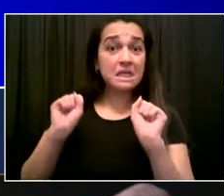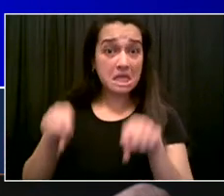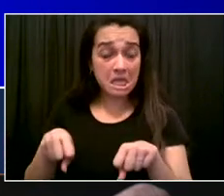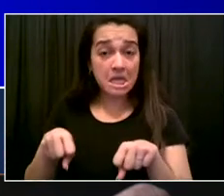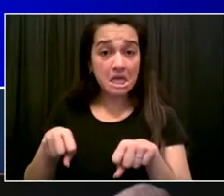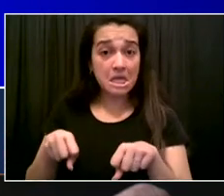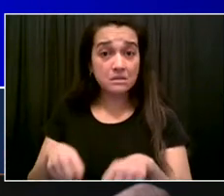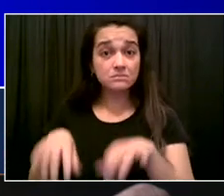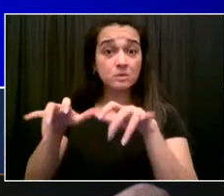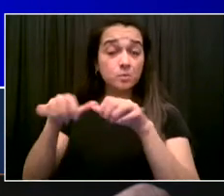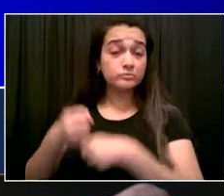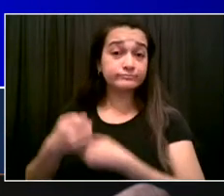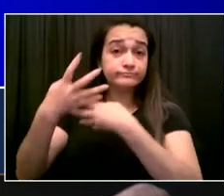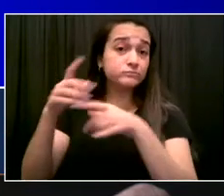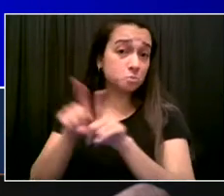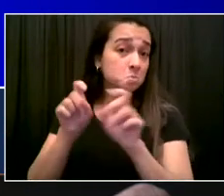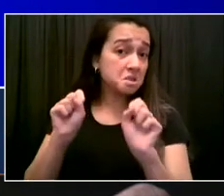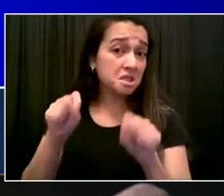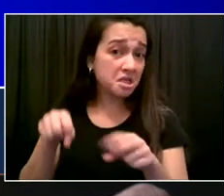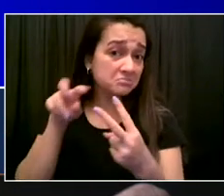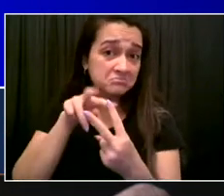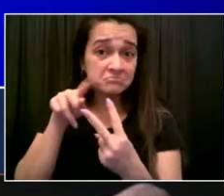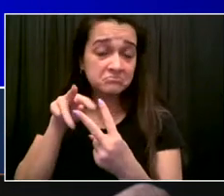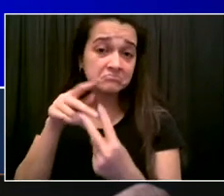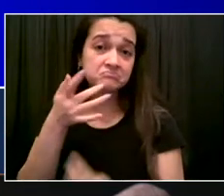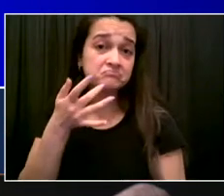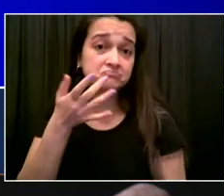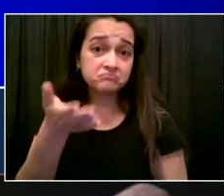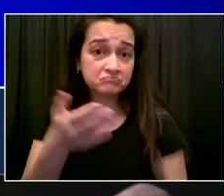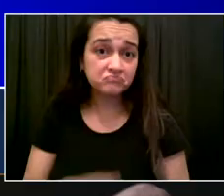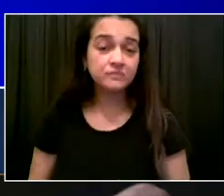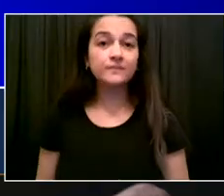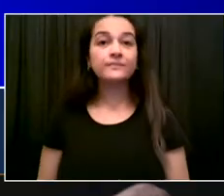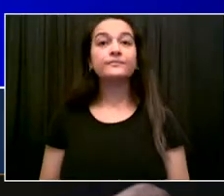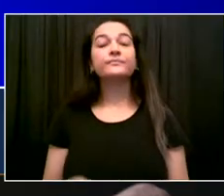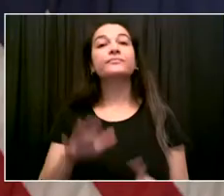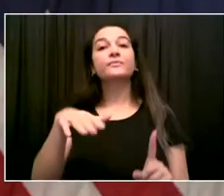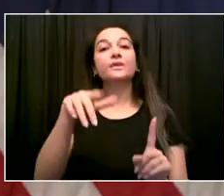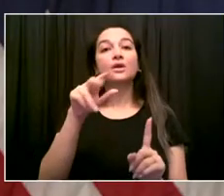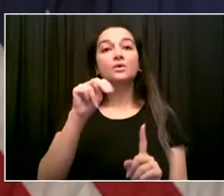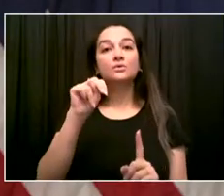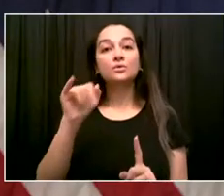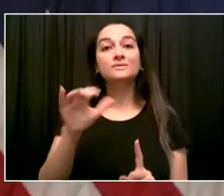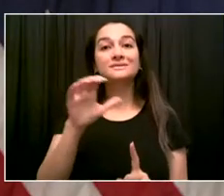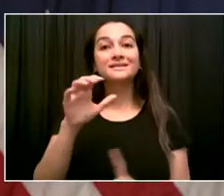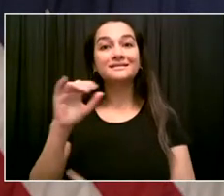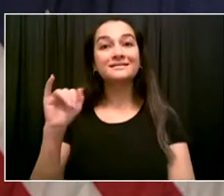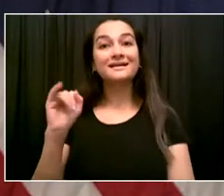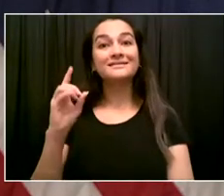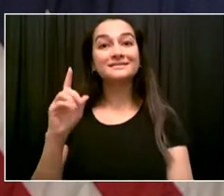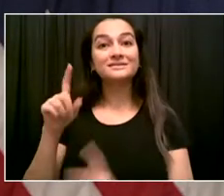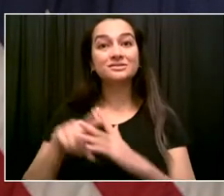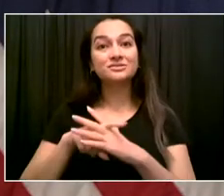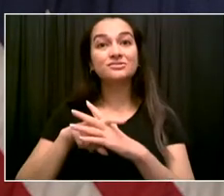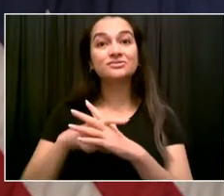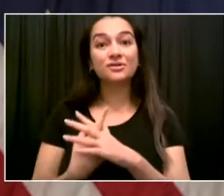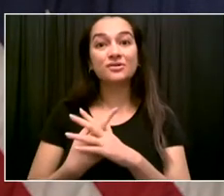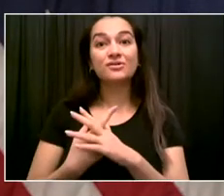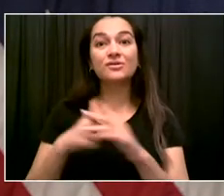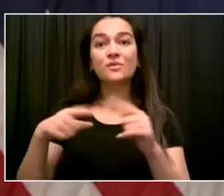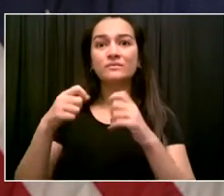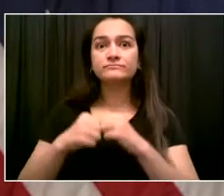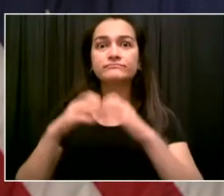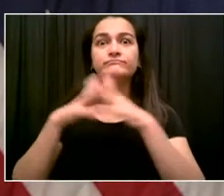project back in 2015, this has been historic for New York City communities to be able to access